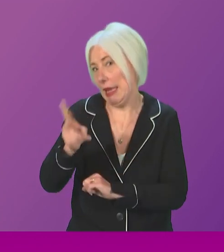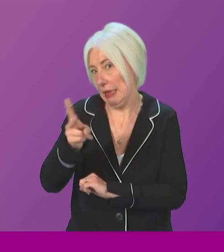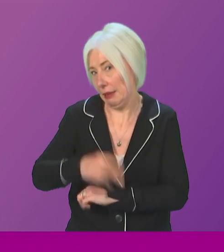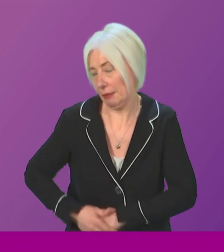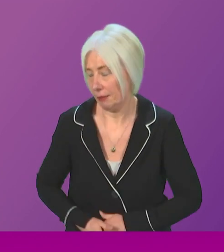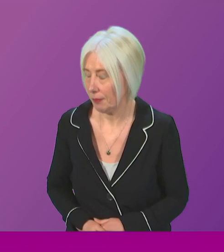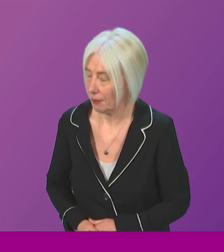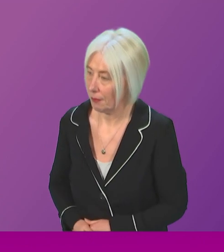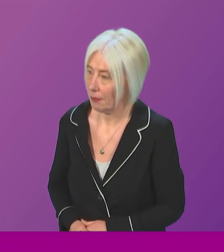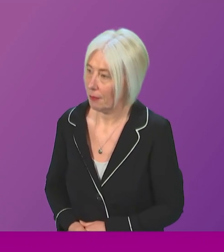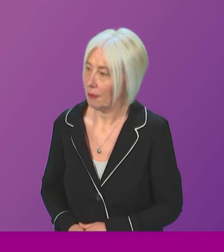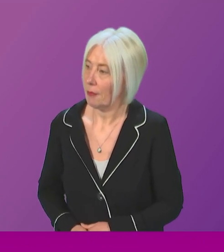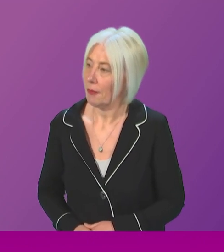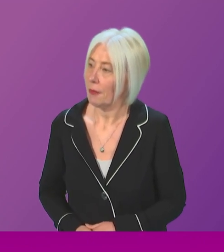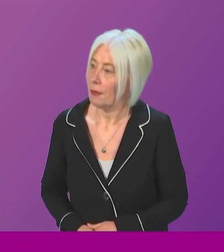Well,